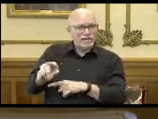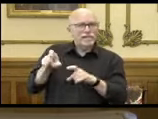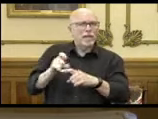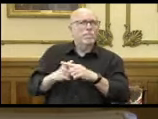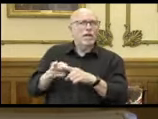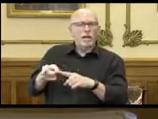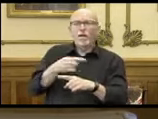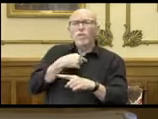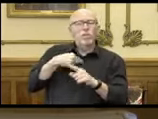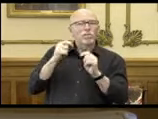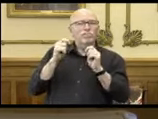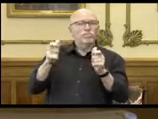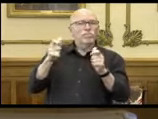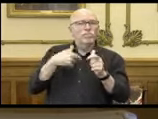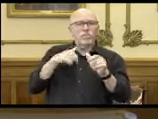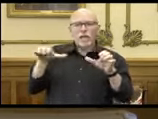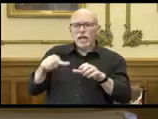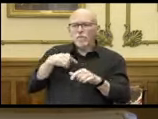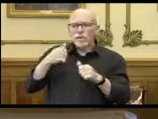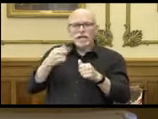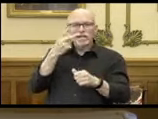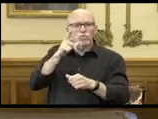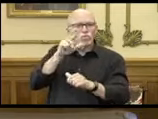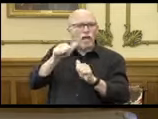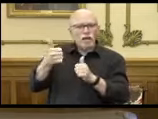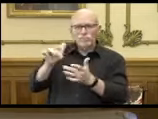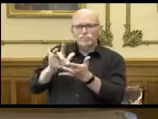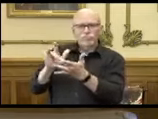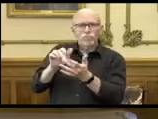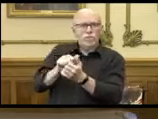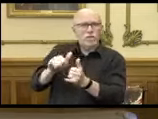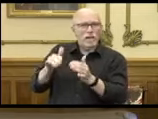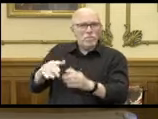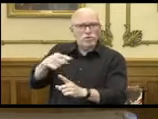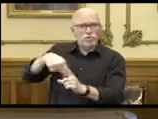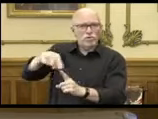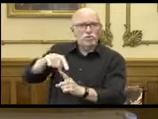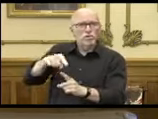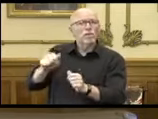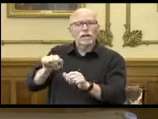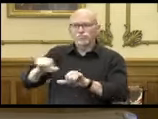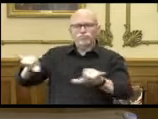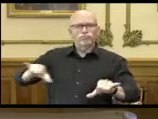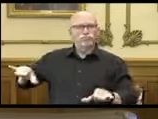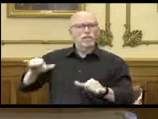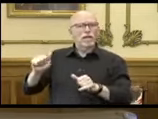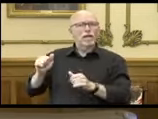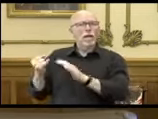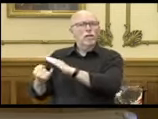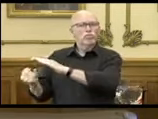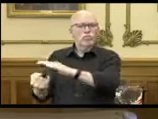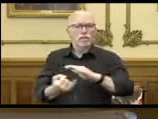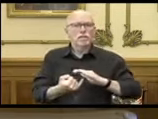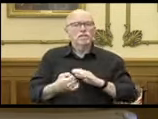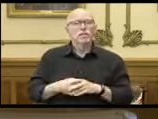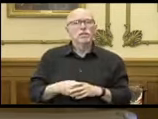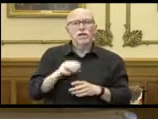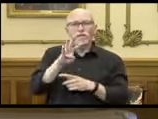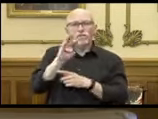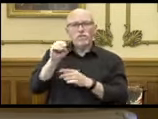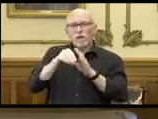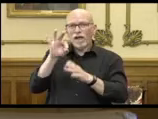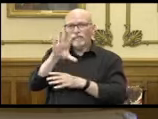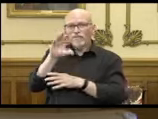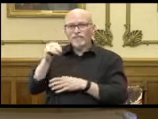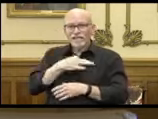we were able to quickly act to determine who else was in close contact and to quarantine those individuals. Forty of the 50